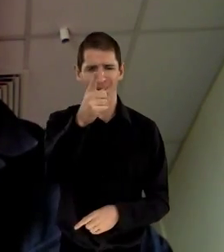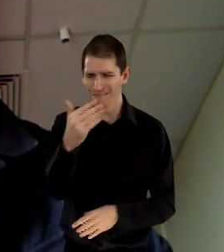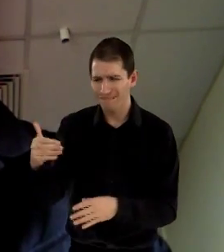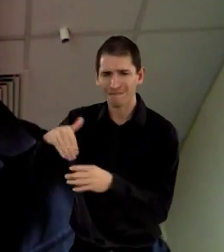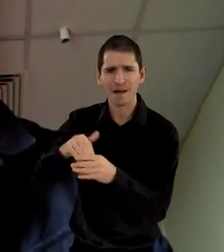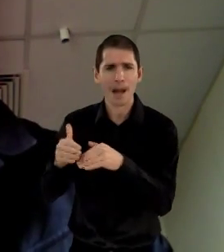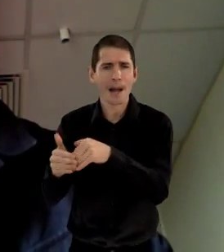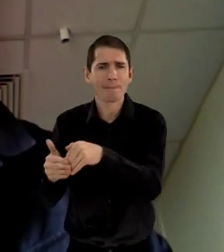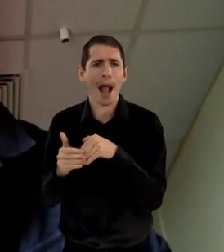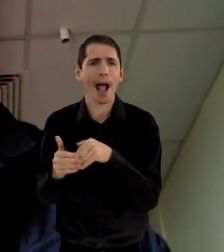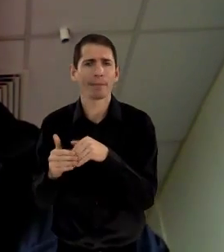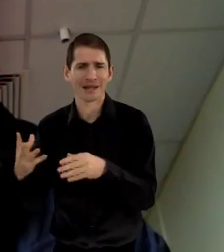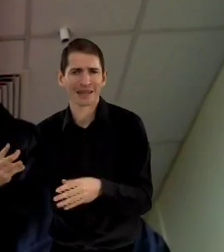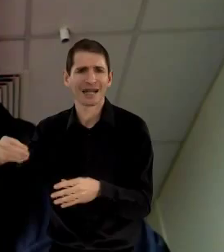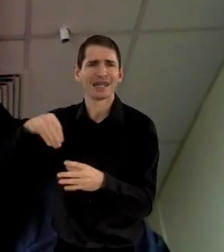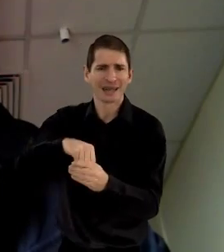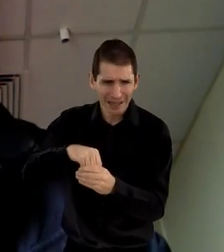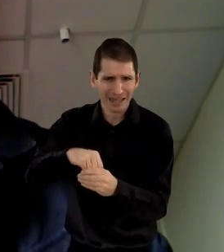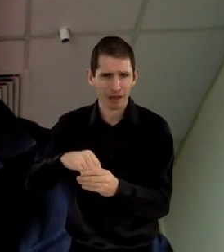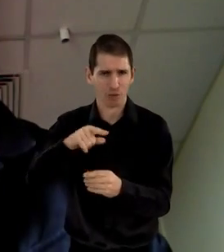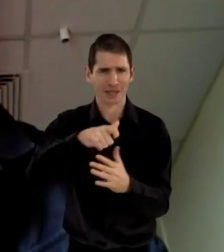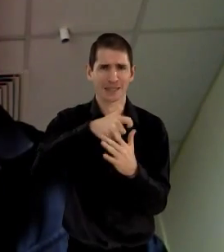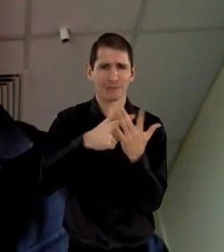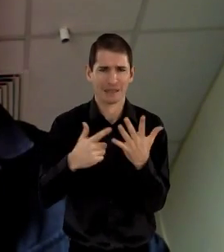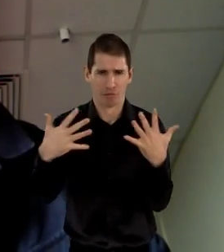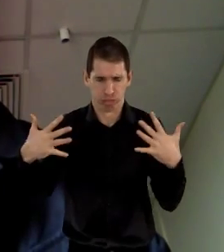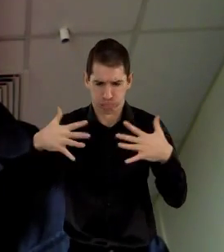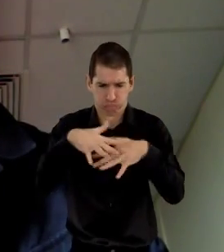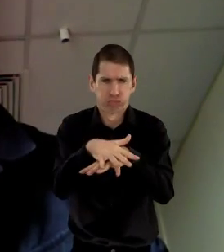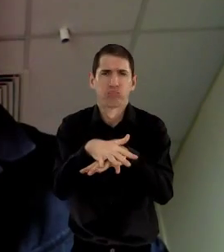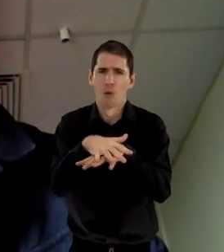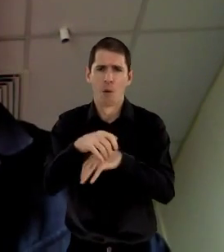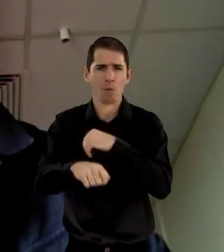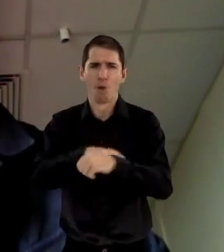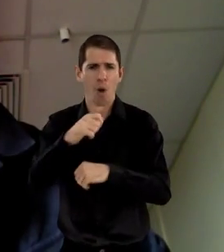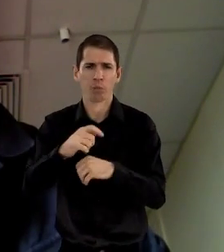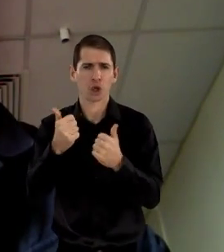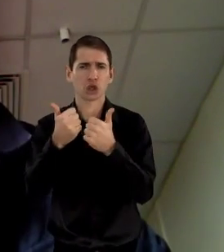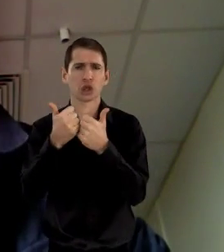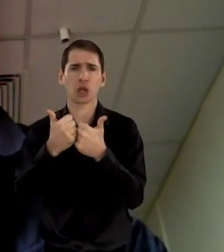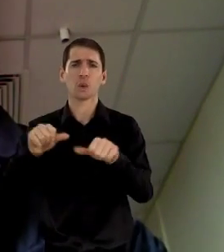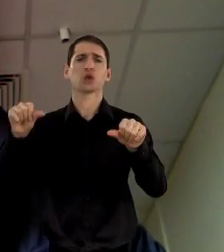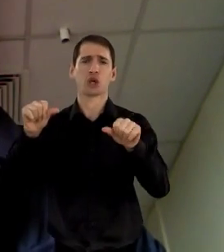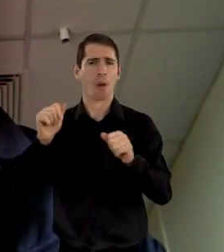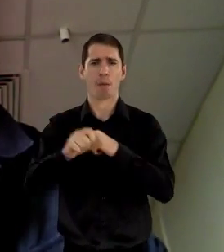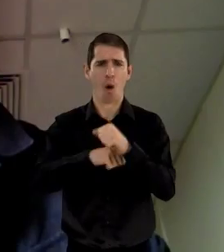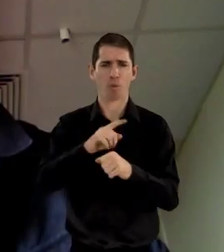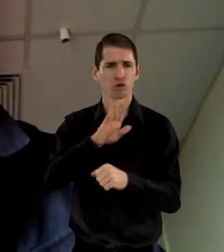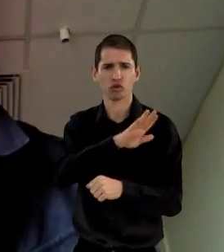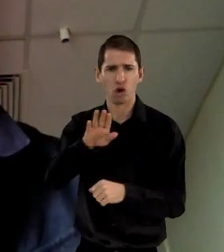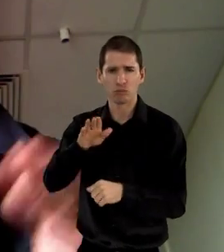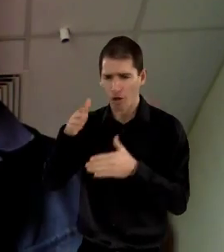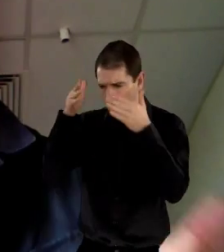If you bring impairment into the debate, into the concept of disability, it's easy to come out with a